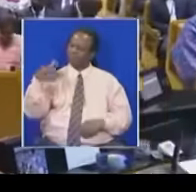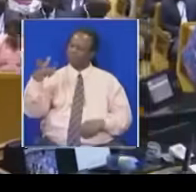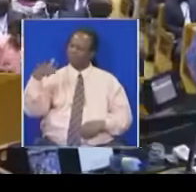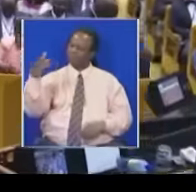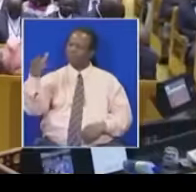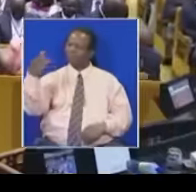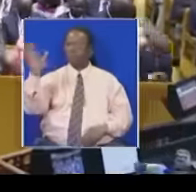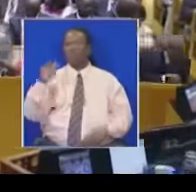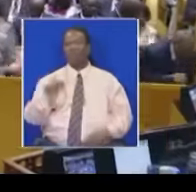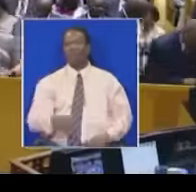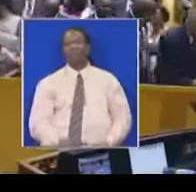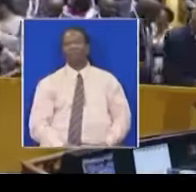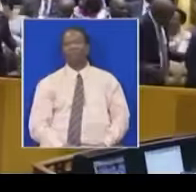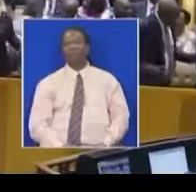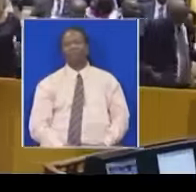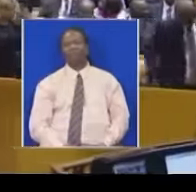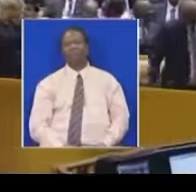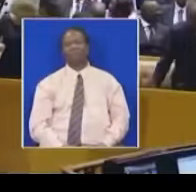Out!